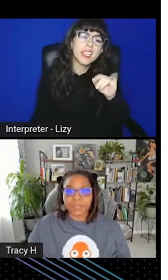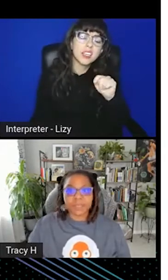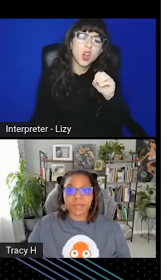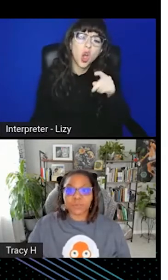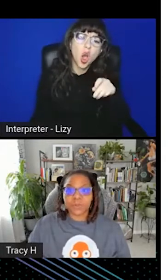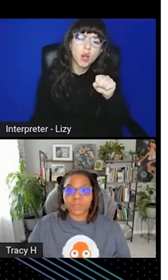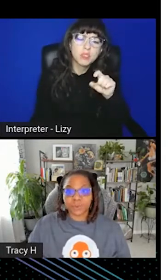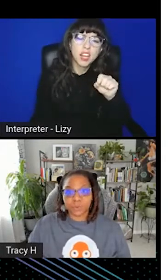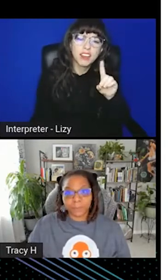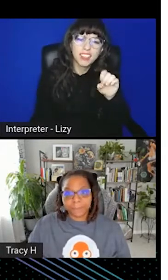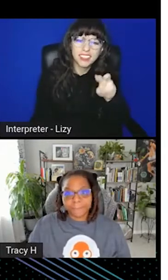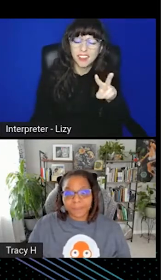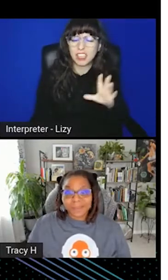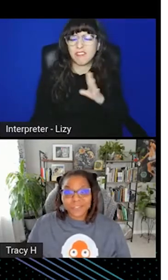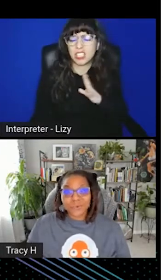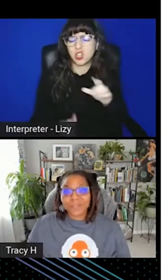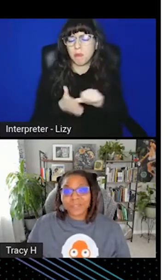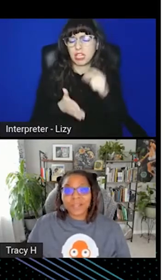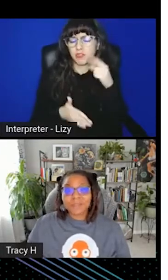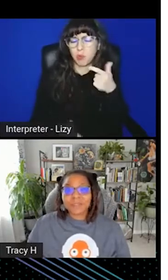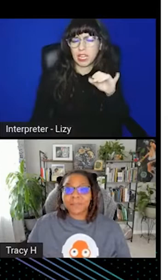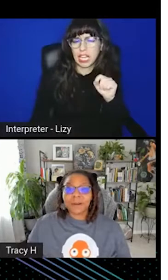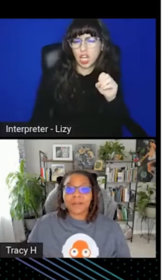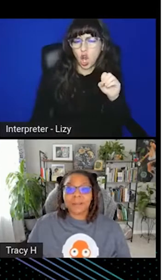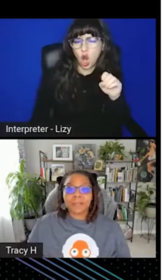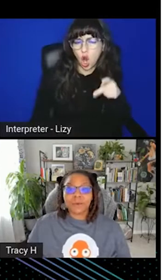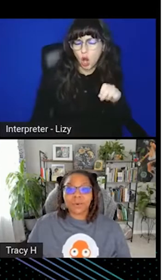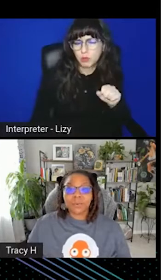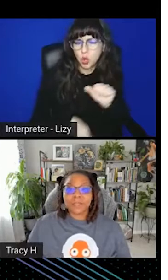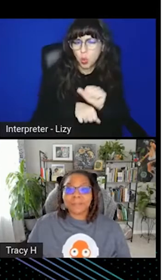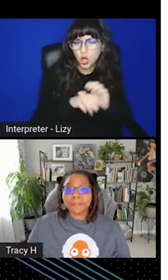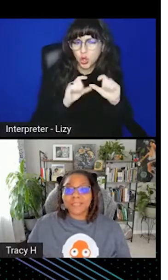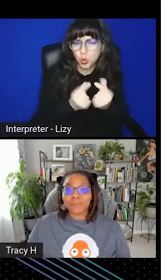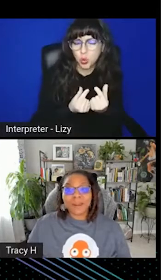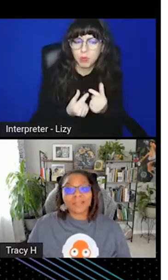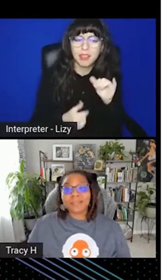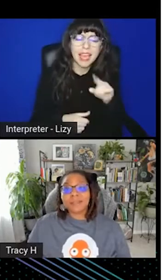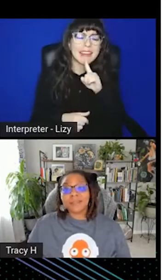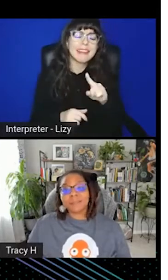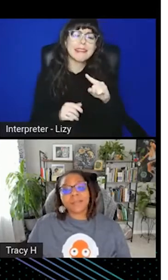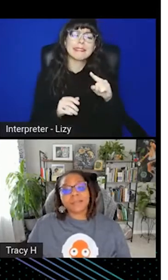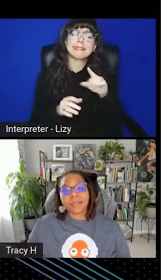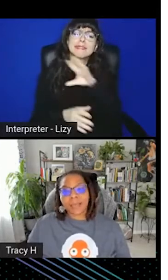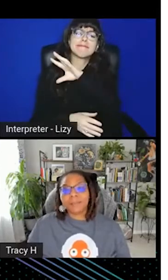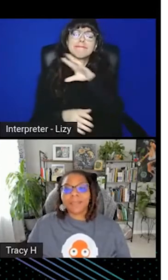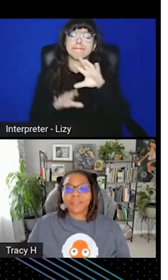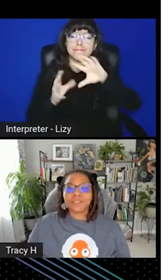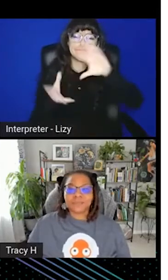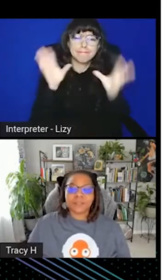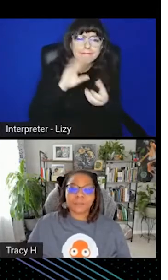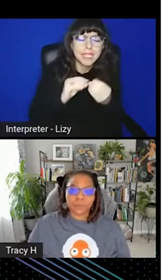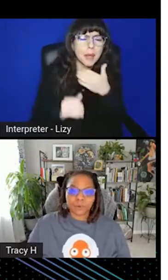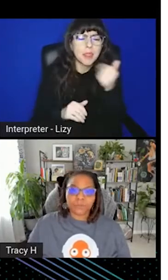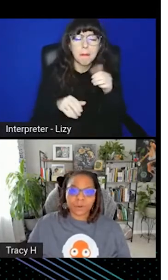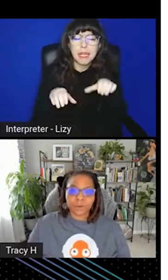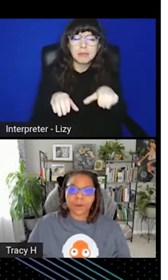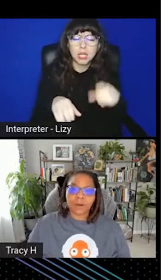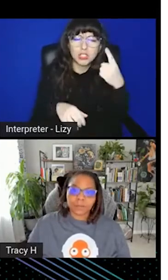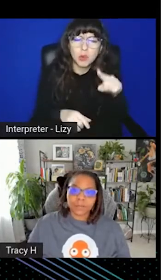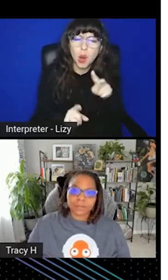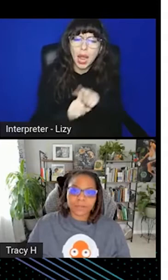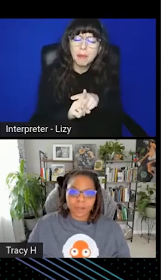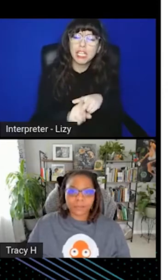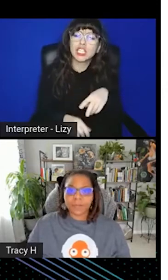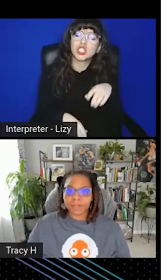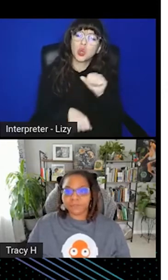of the GitOps working group. In short, GitOps is a paradigm that incorporates best practices applied to the application development workflow all